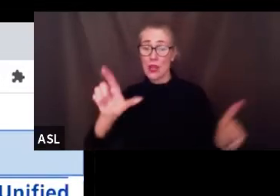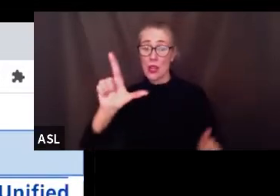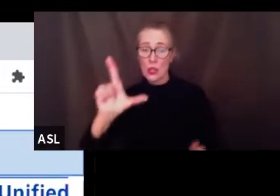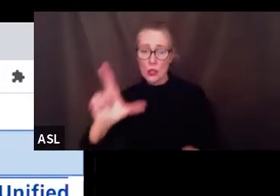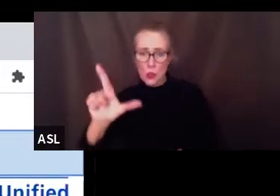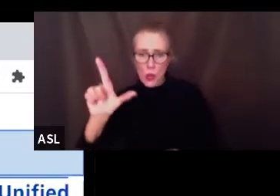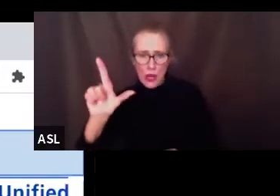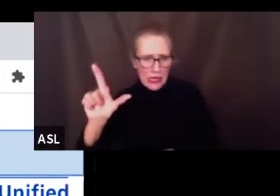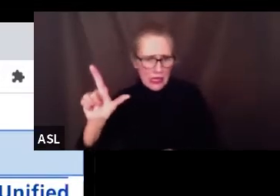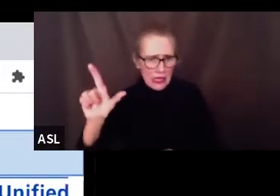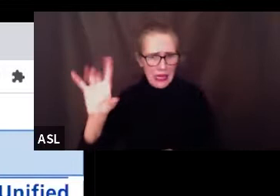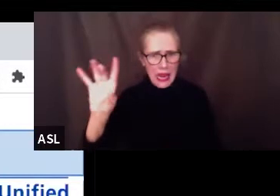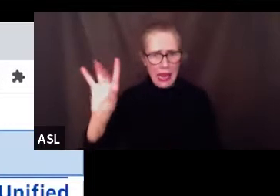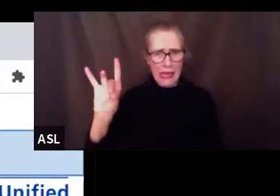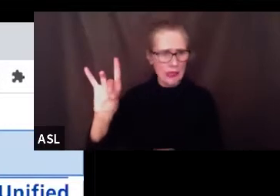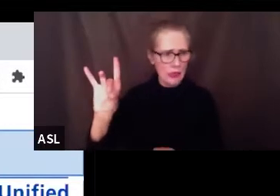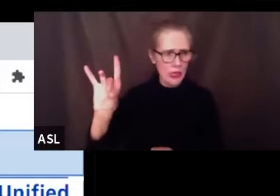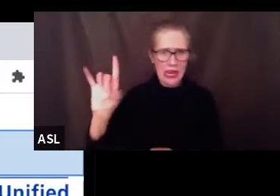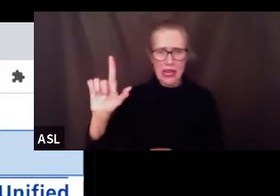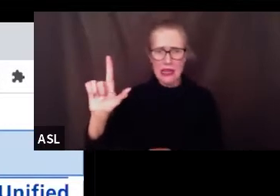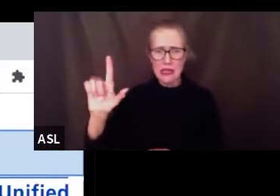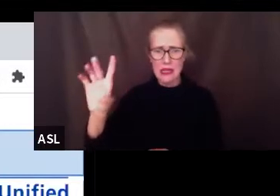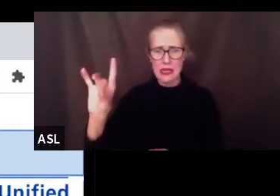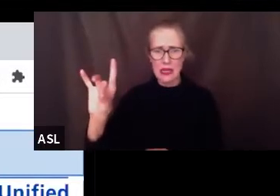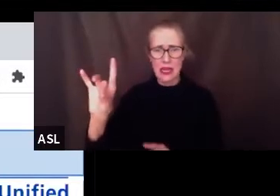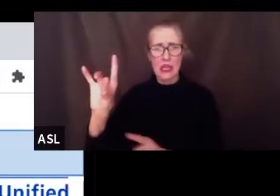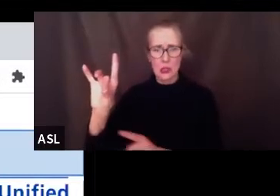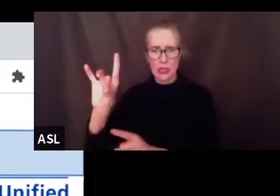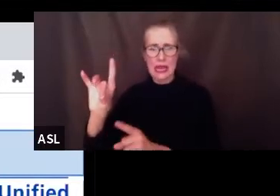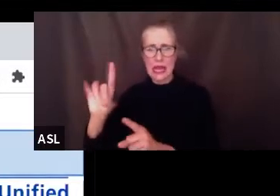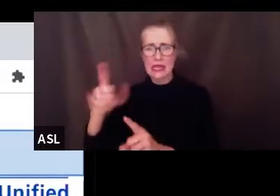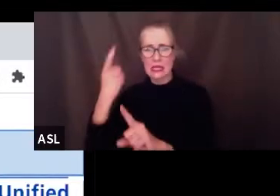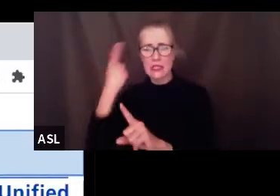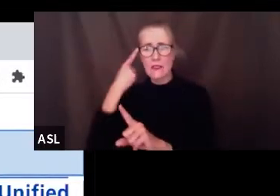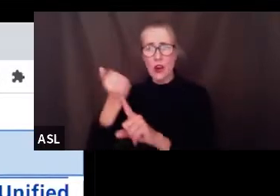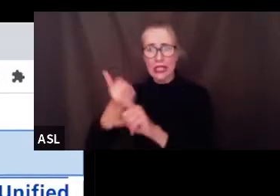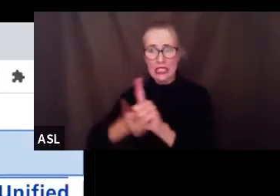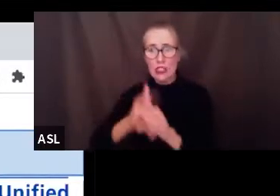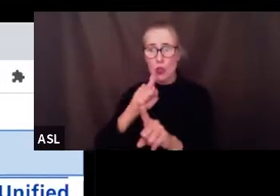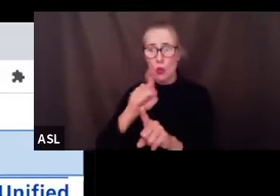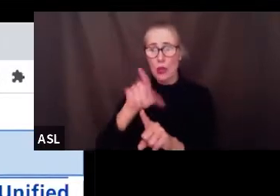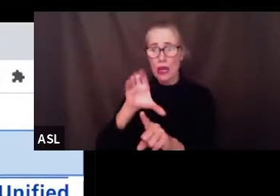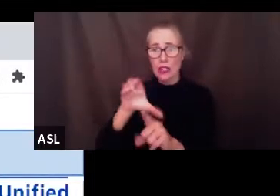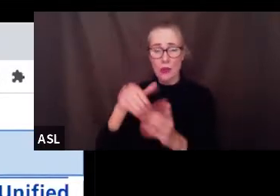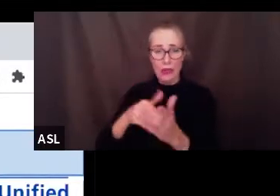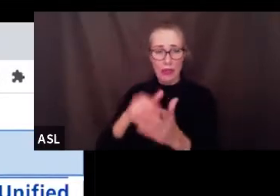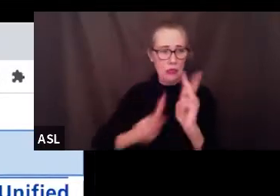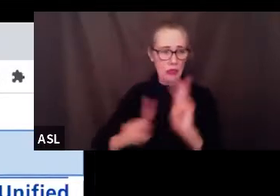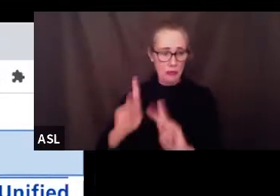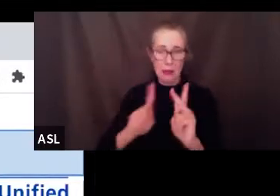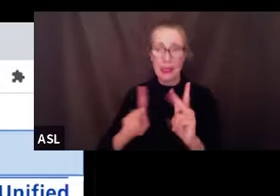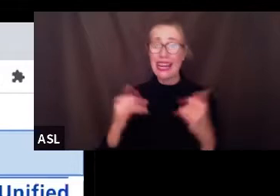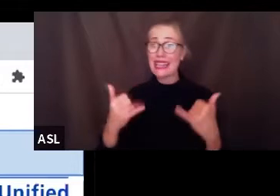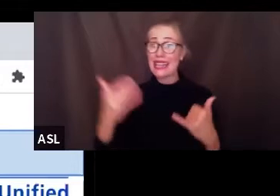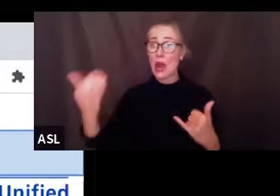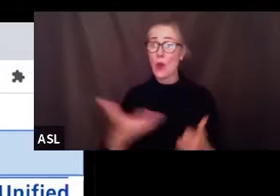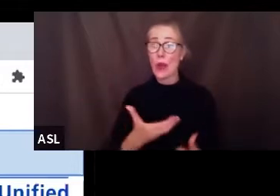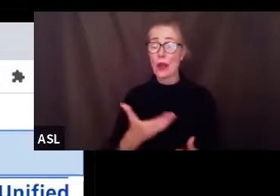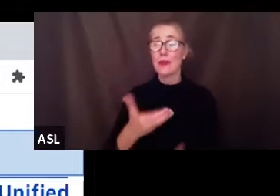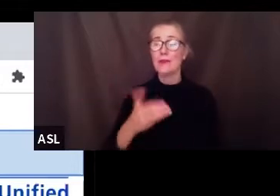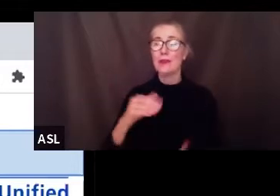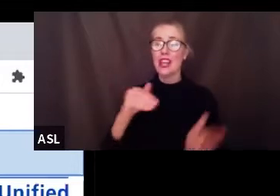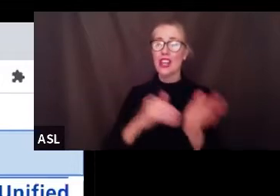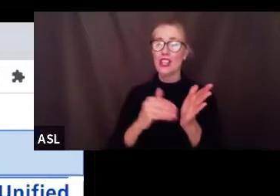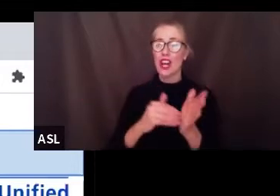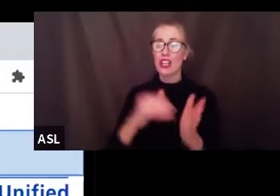so next I would like to uh welcome back to us I believe it is Dr. Lynn Fitzgibbons who's